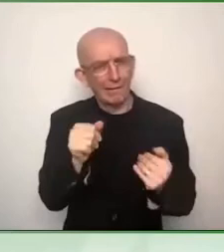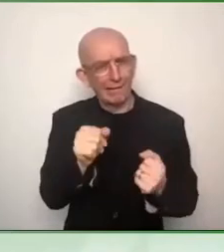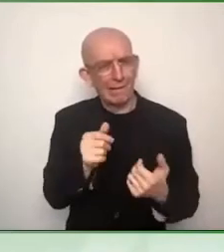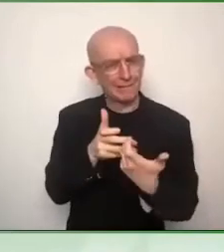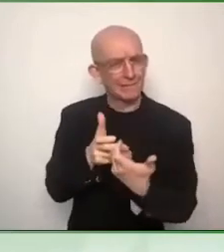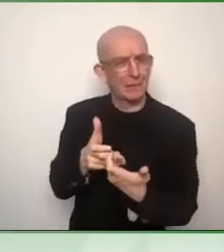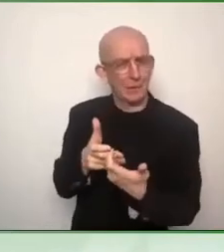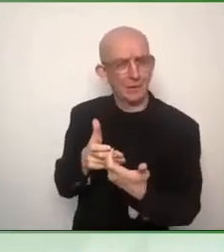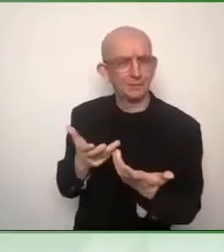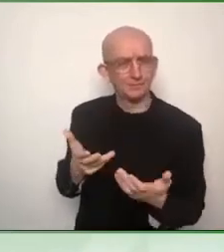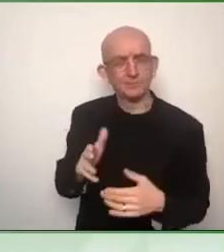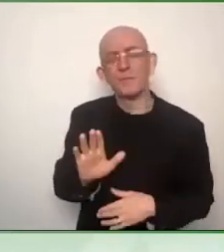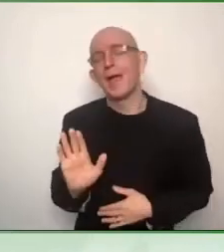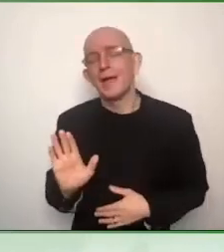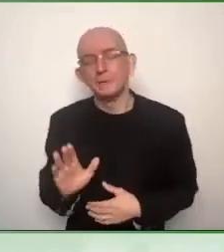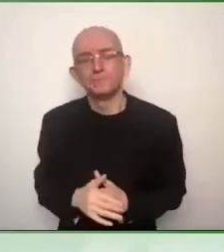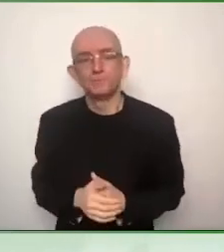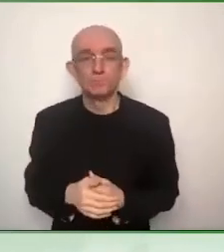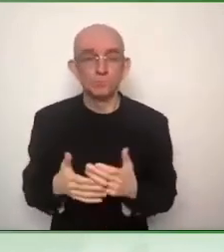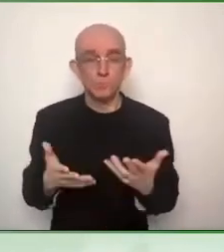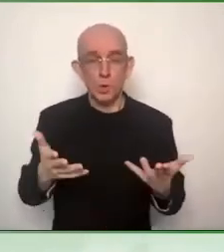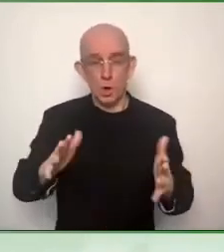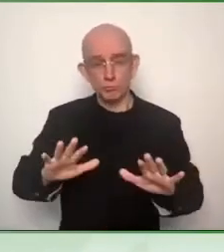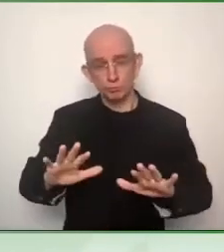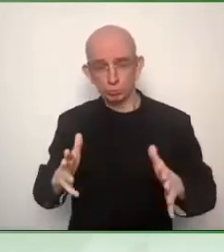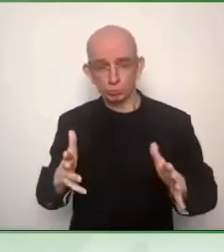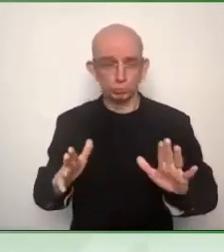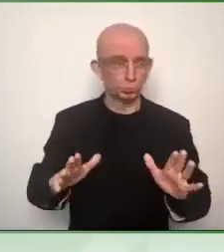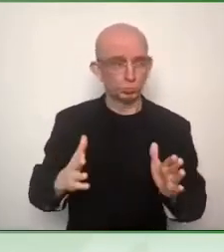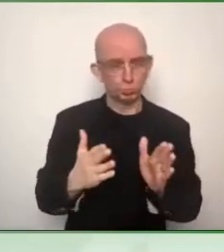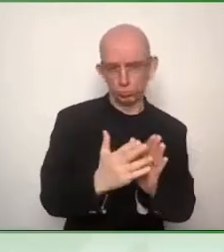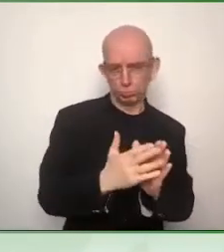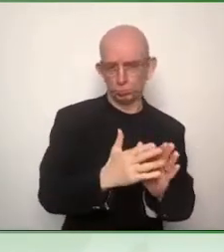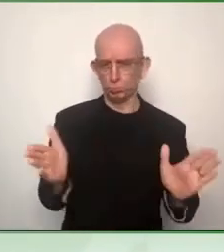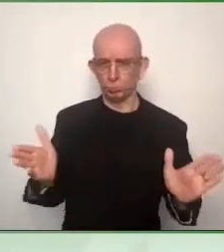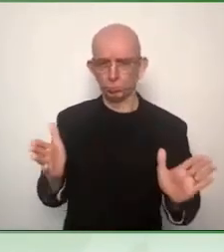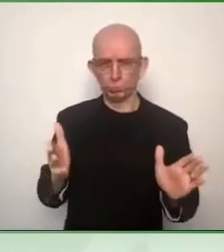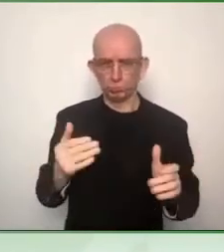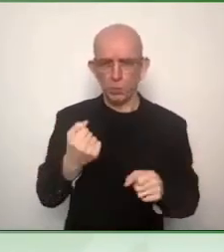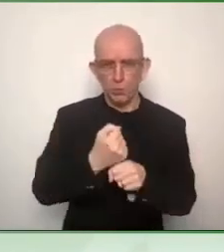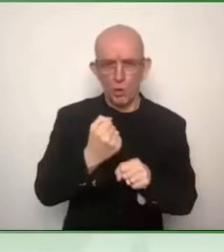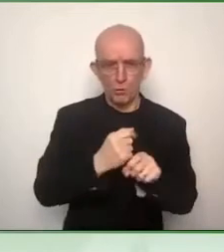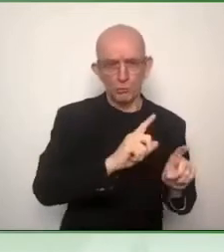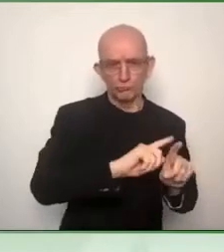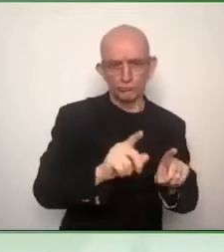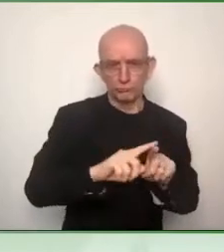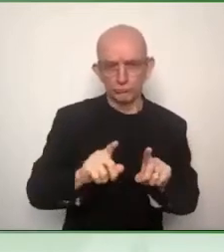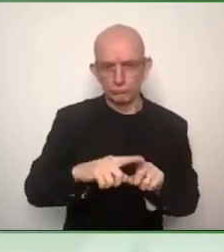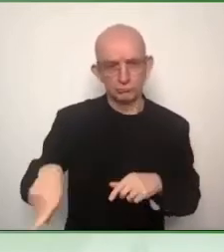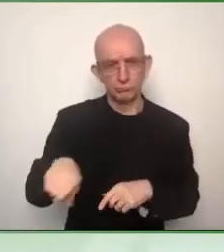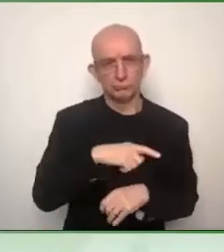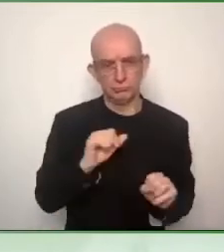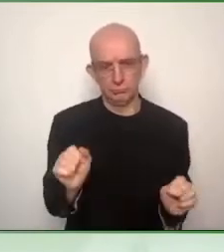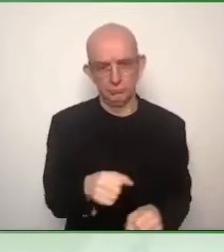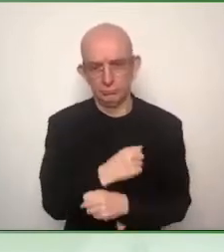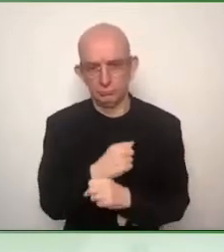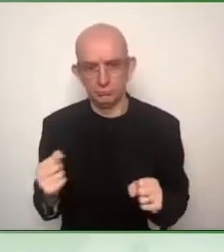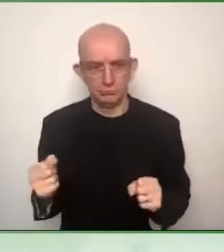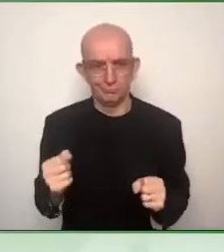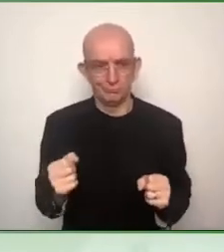quite frankly, country by country and, you know, the ultimate goal is to develop